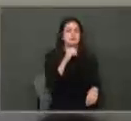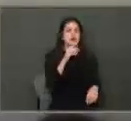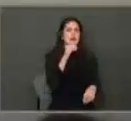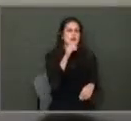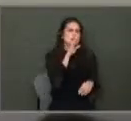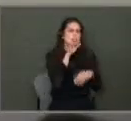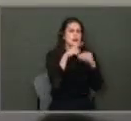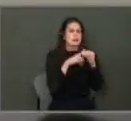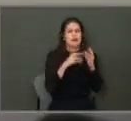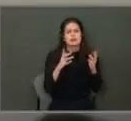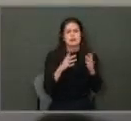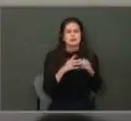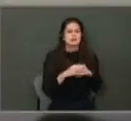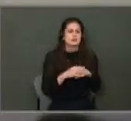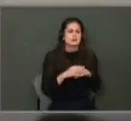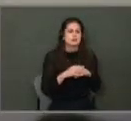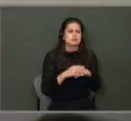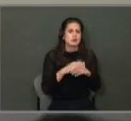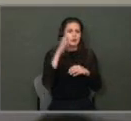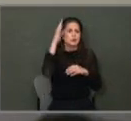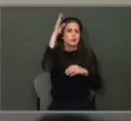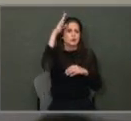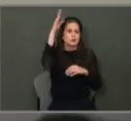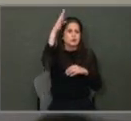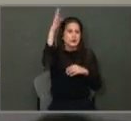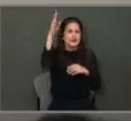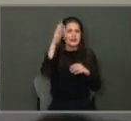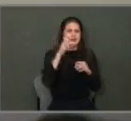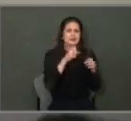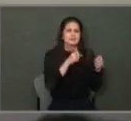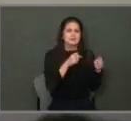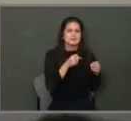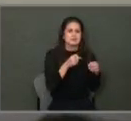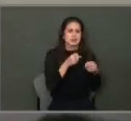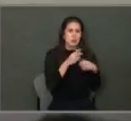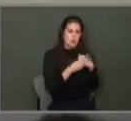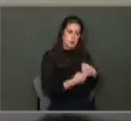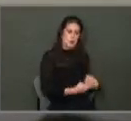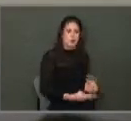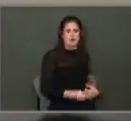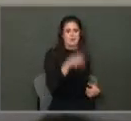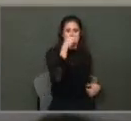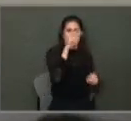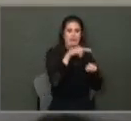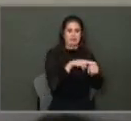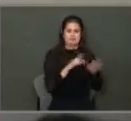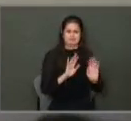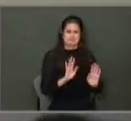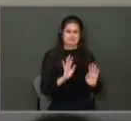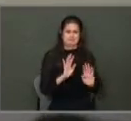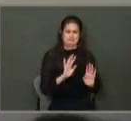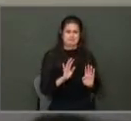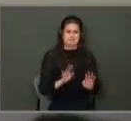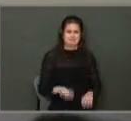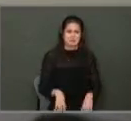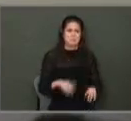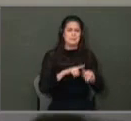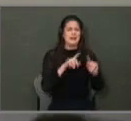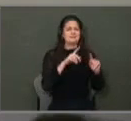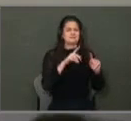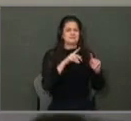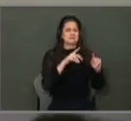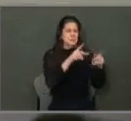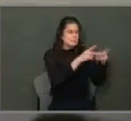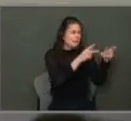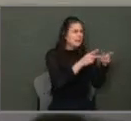not talking about the creating the strategic national reserve system with the city of San Antonio, but some type of facility